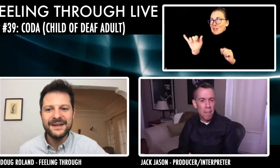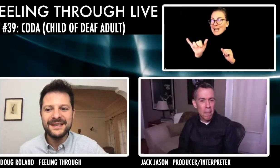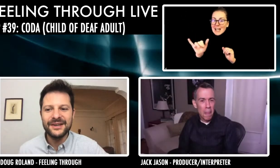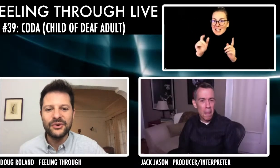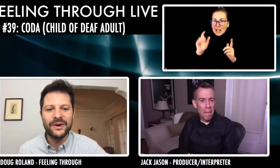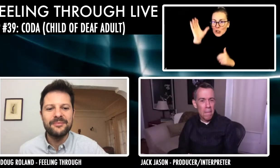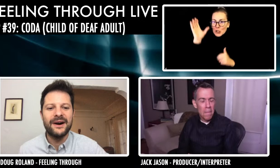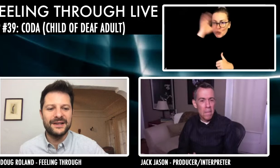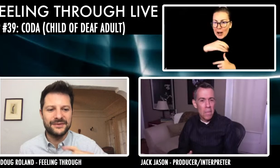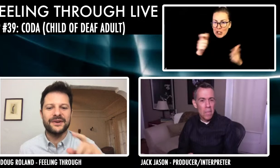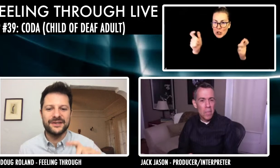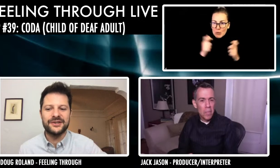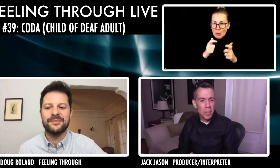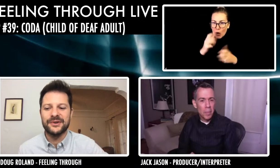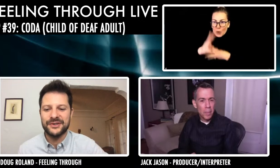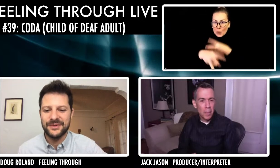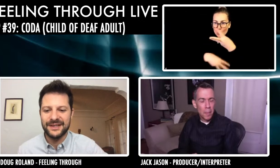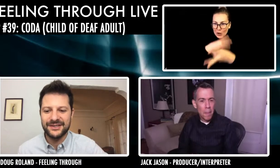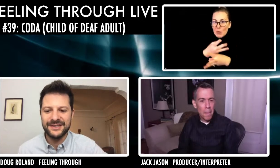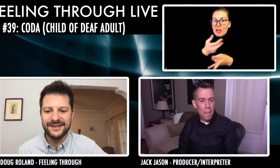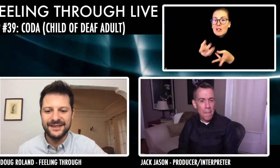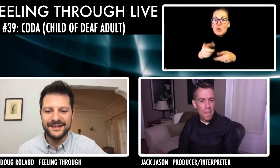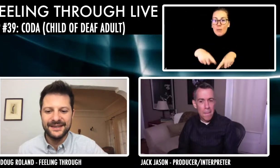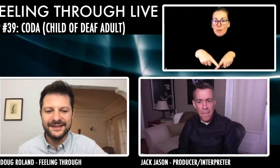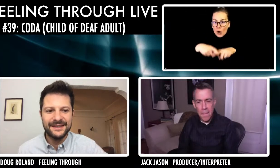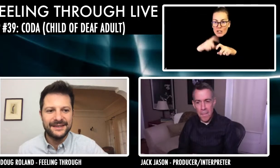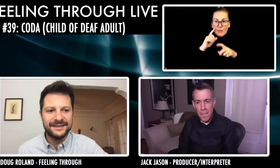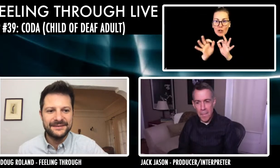I'm going to take a quick pause for an interpreter switch.